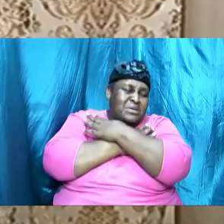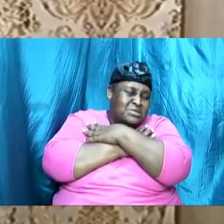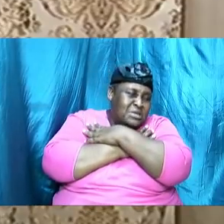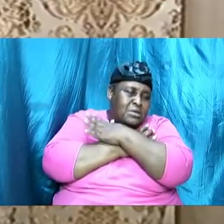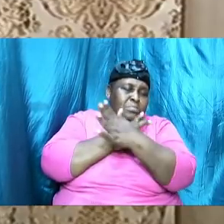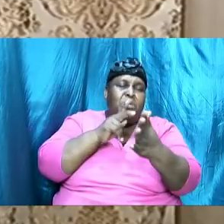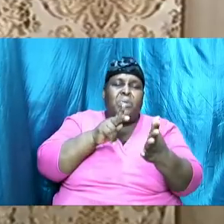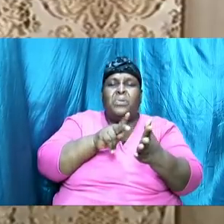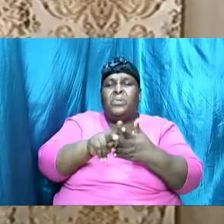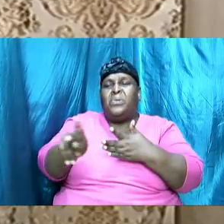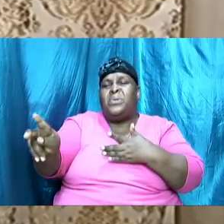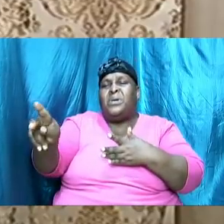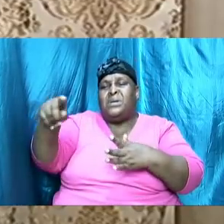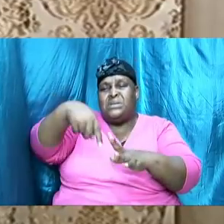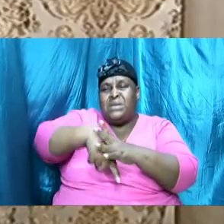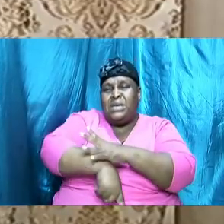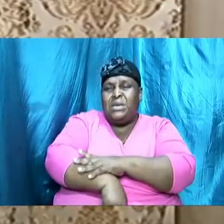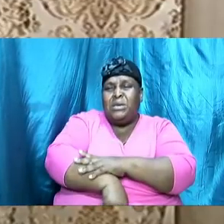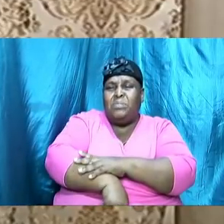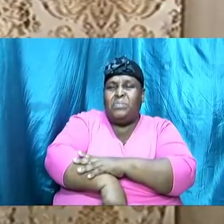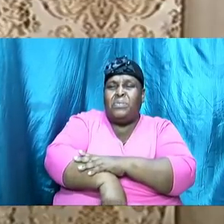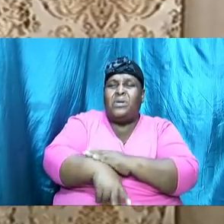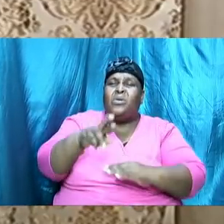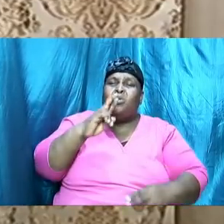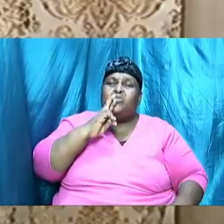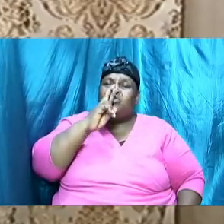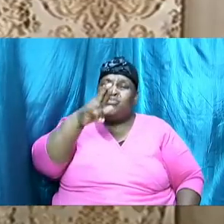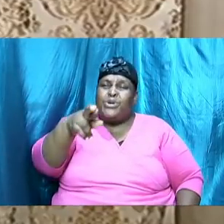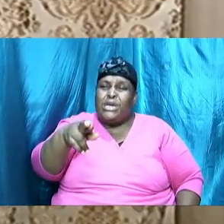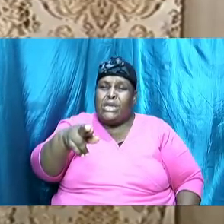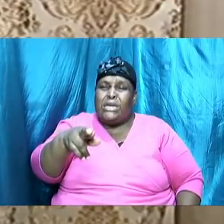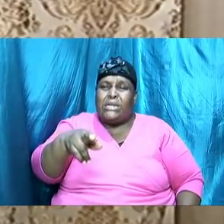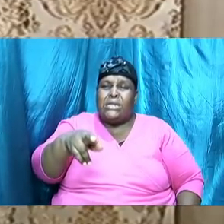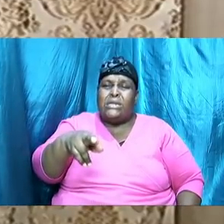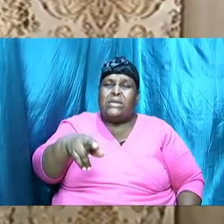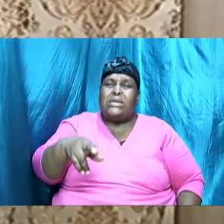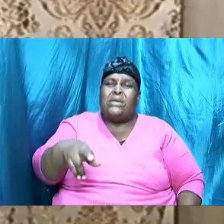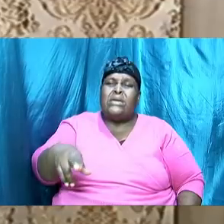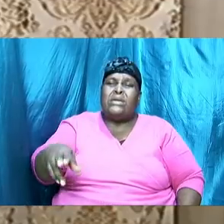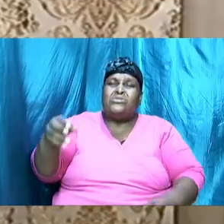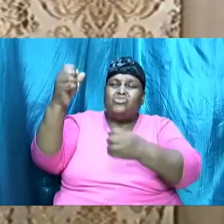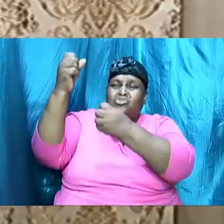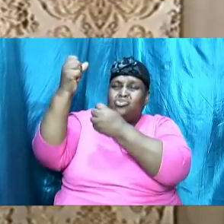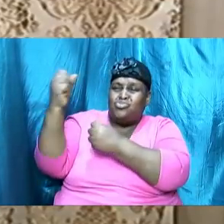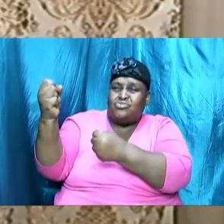pure and it was deep and it was real and it was strong